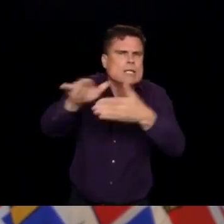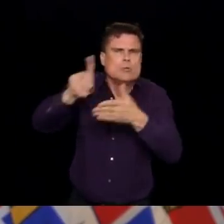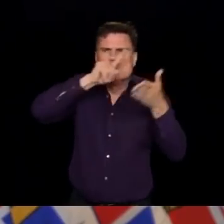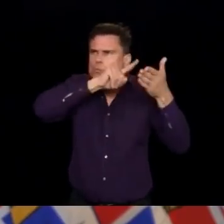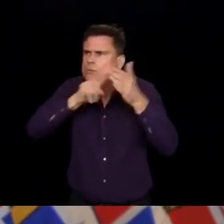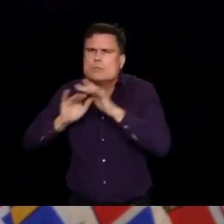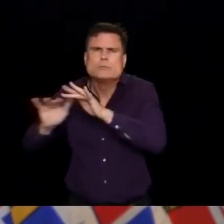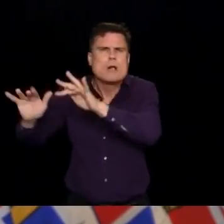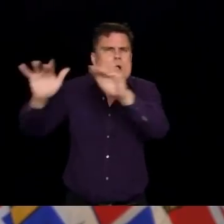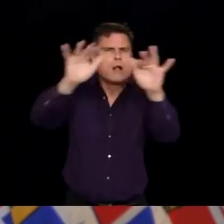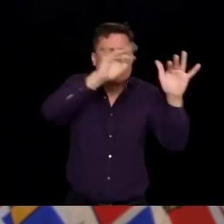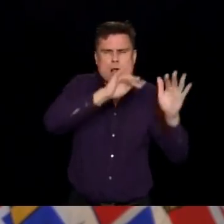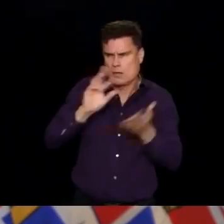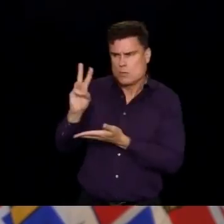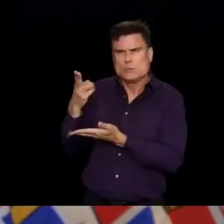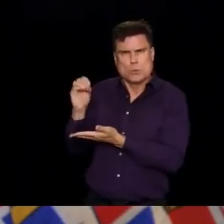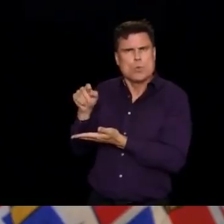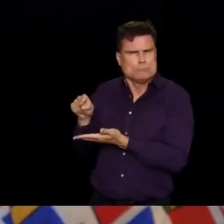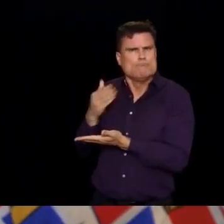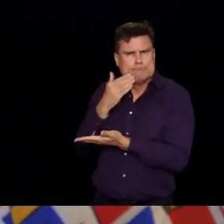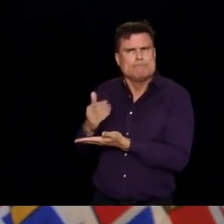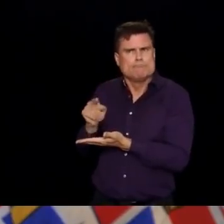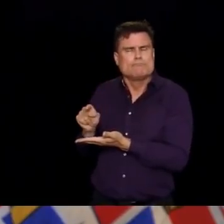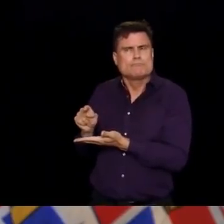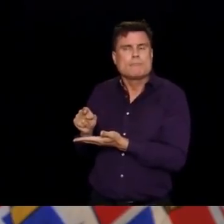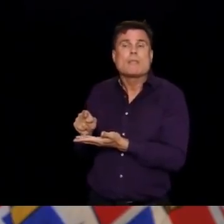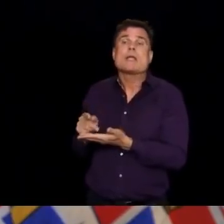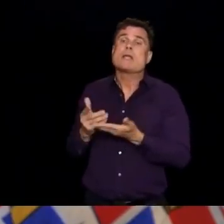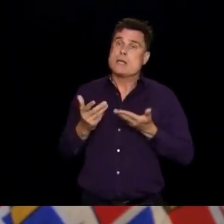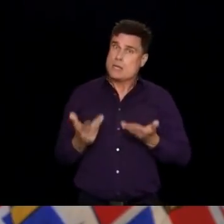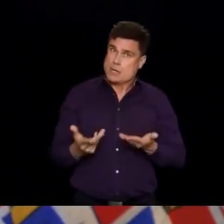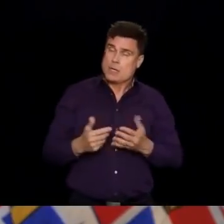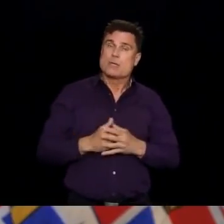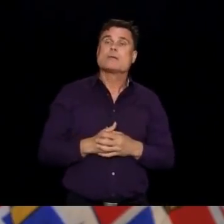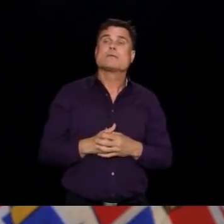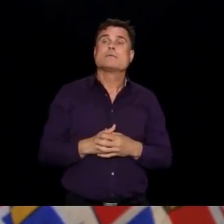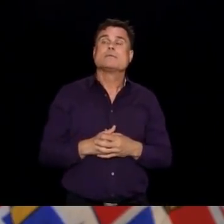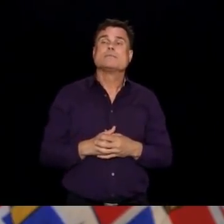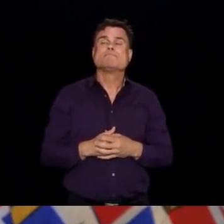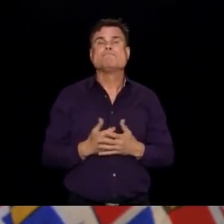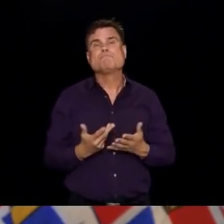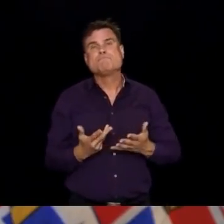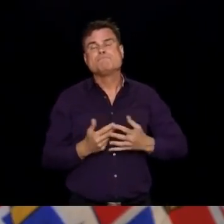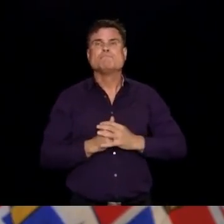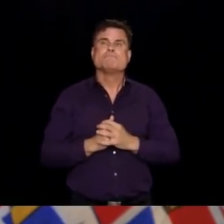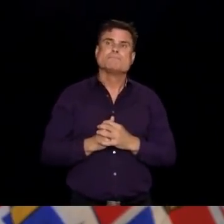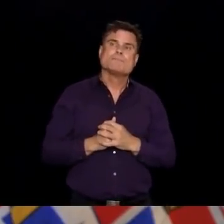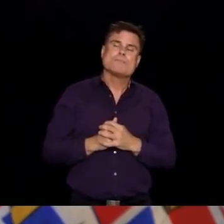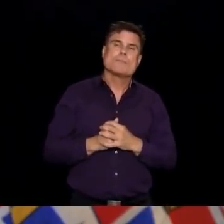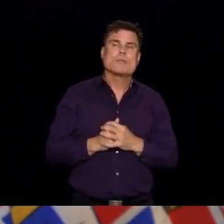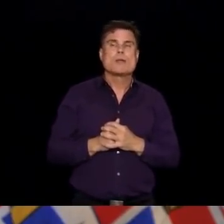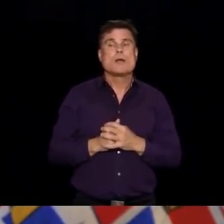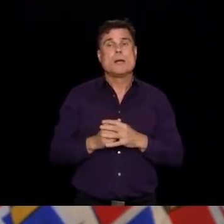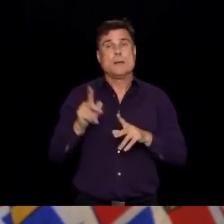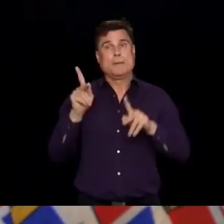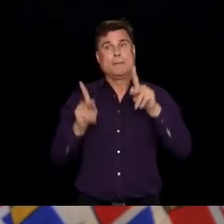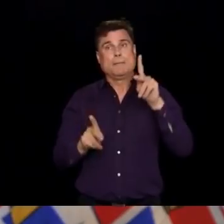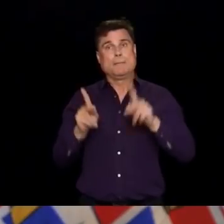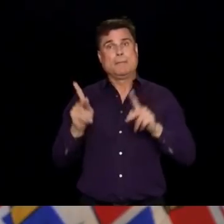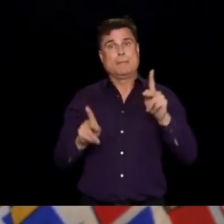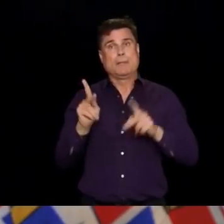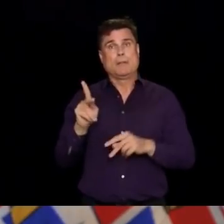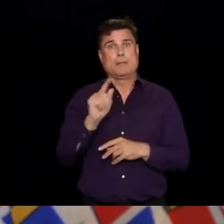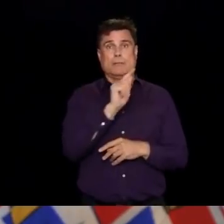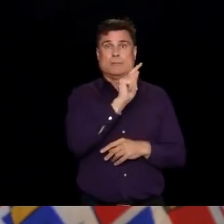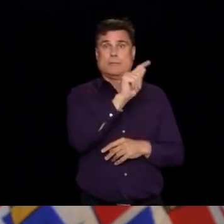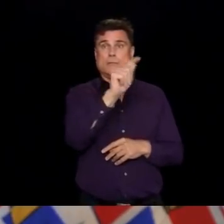I don't think they presented the WHO perspective in a way I think it was more trying to foment a bit of